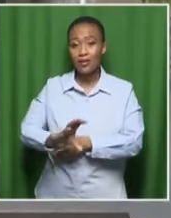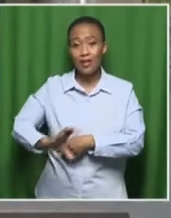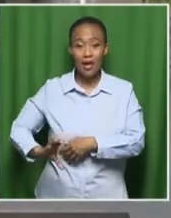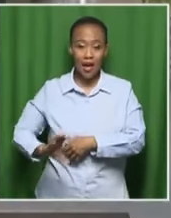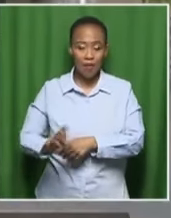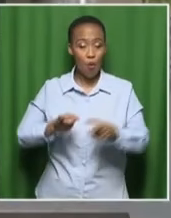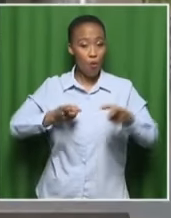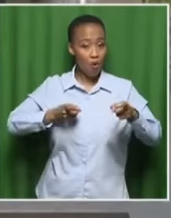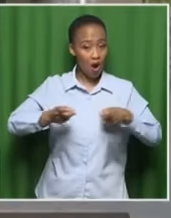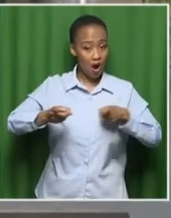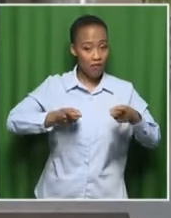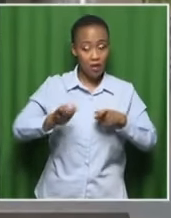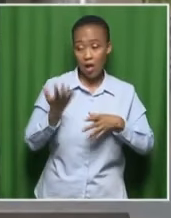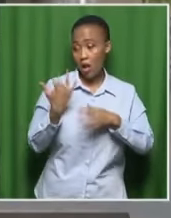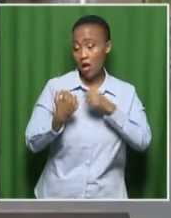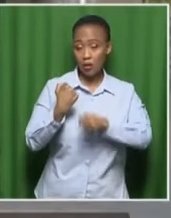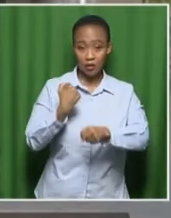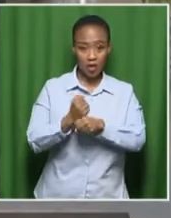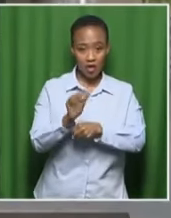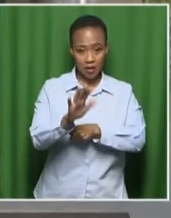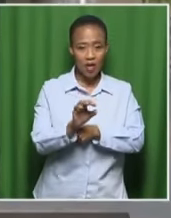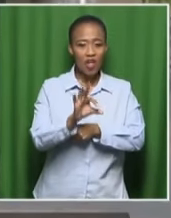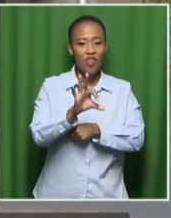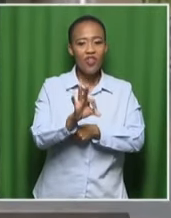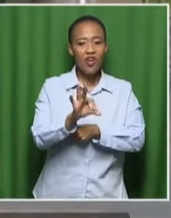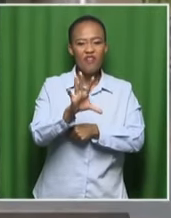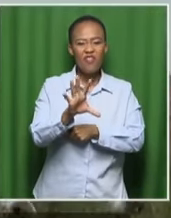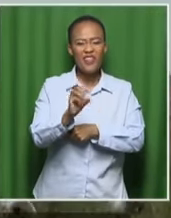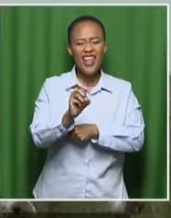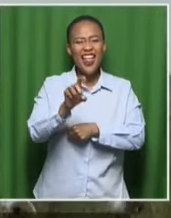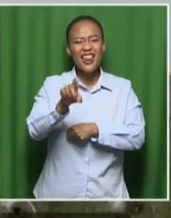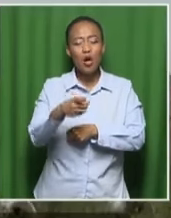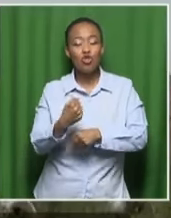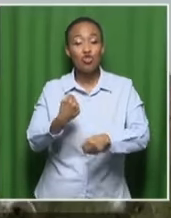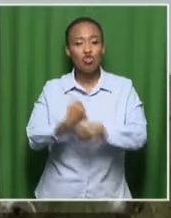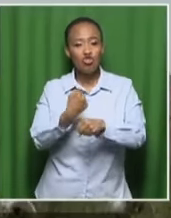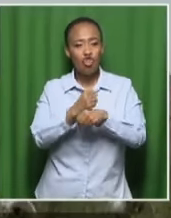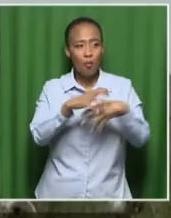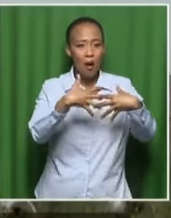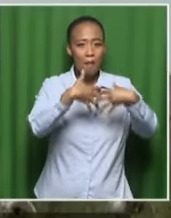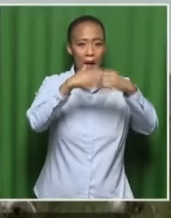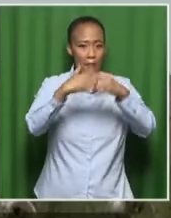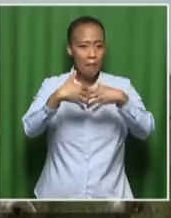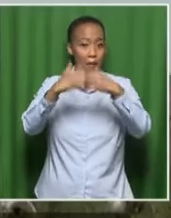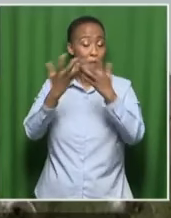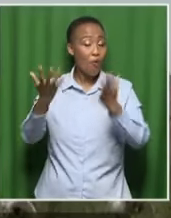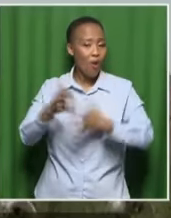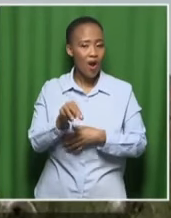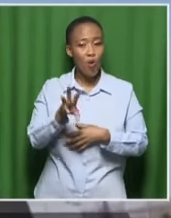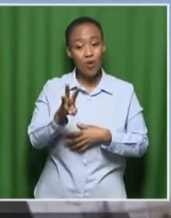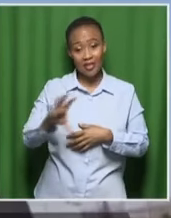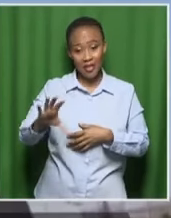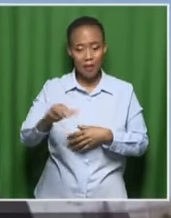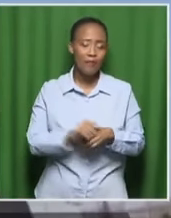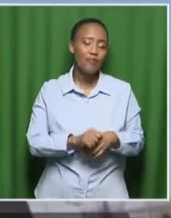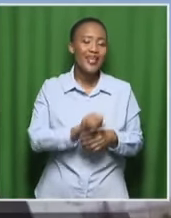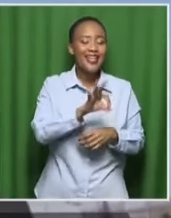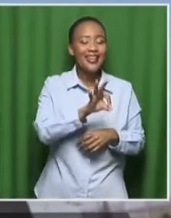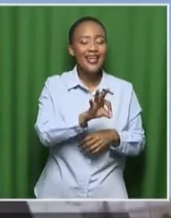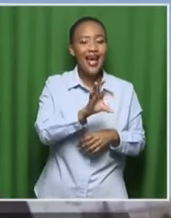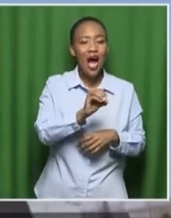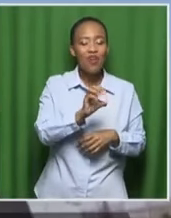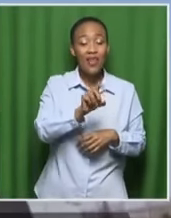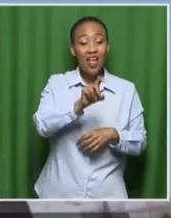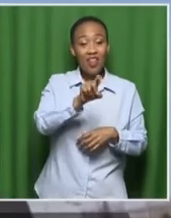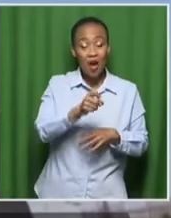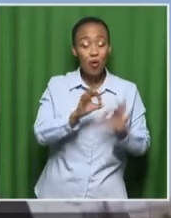last year alone, 300,000 new jobs created in the Western Cape. That's 300,000 families that are able